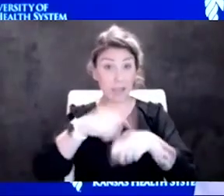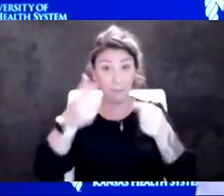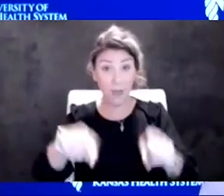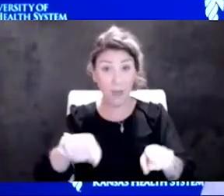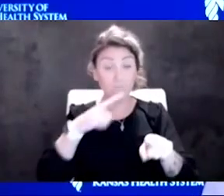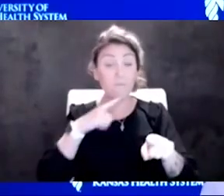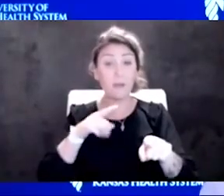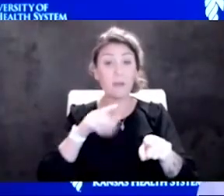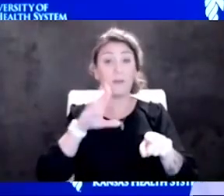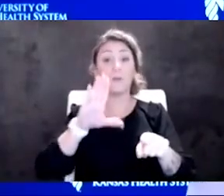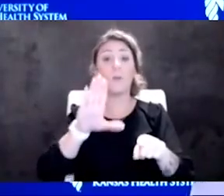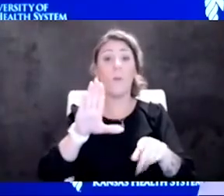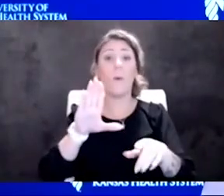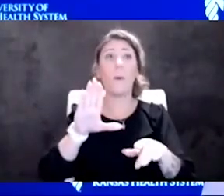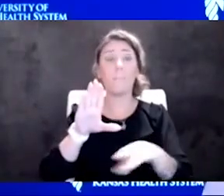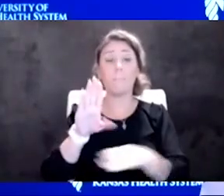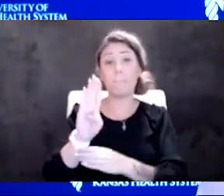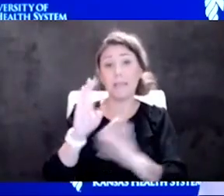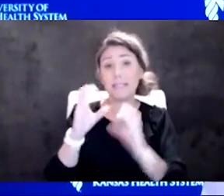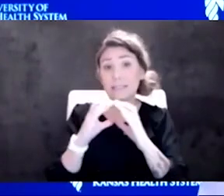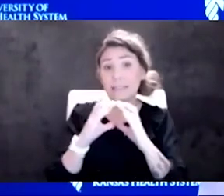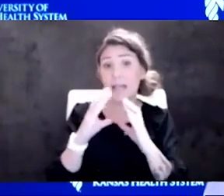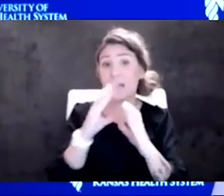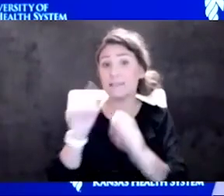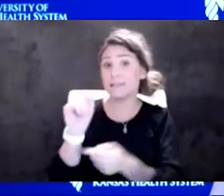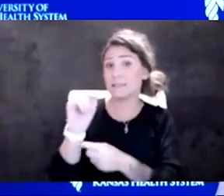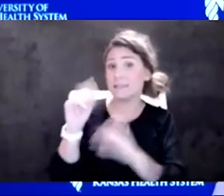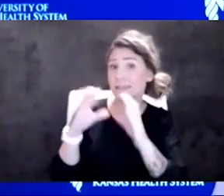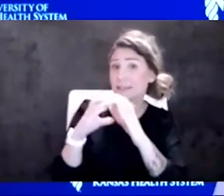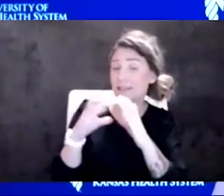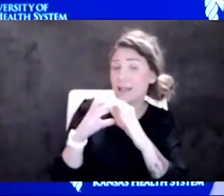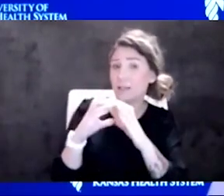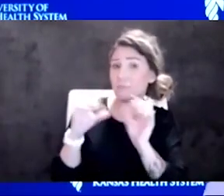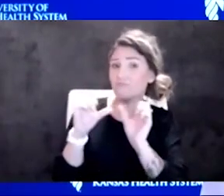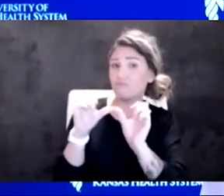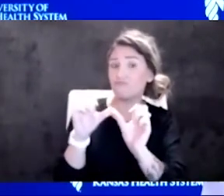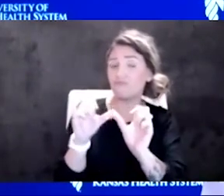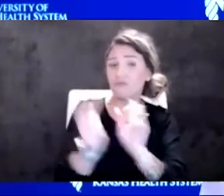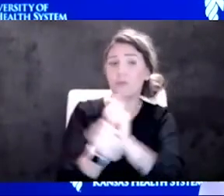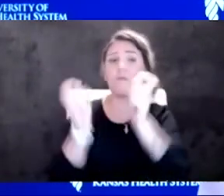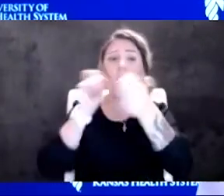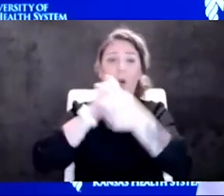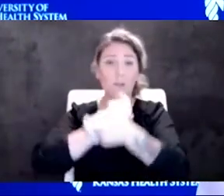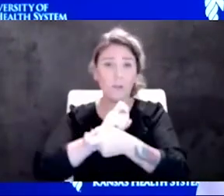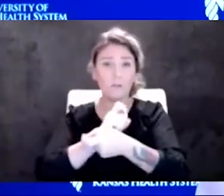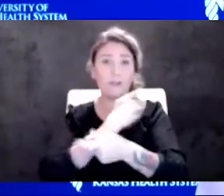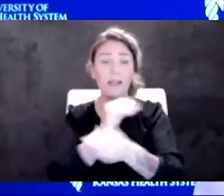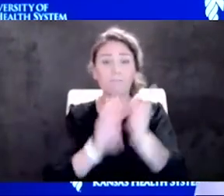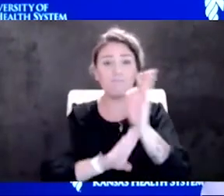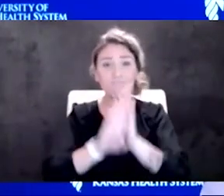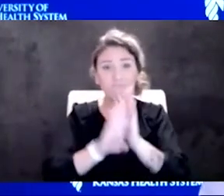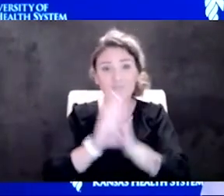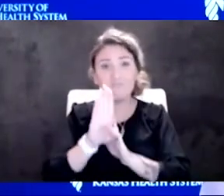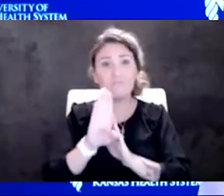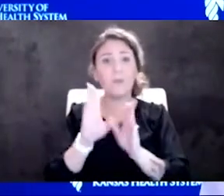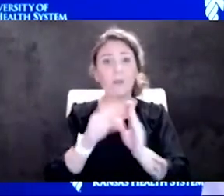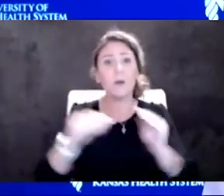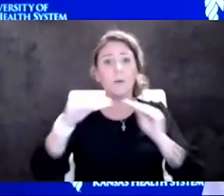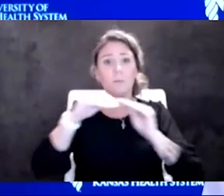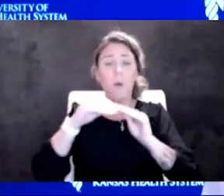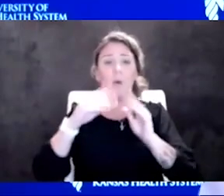B cells and your T cells have continued to evolve and develop further protection